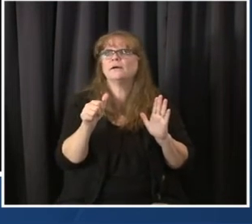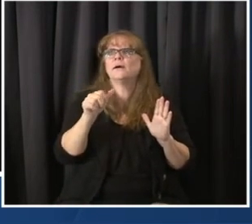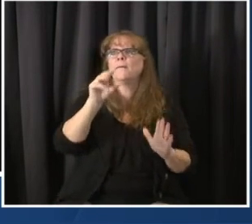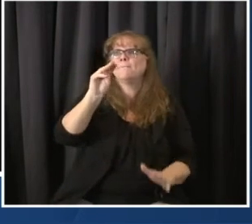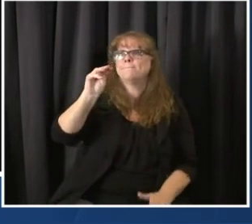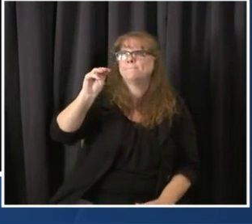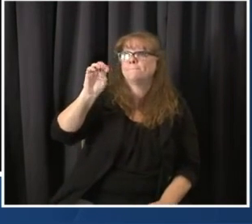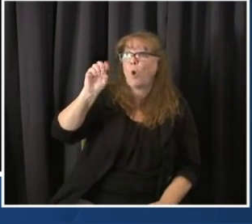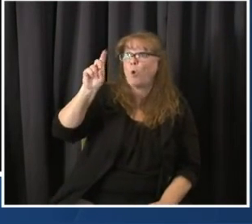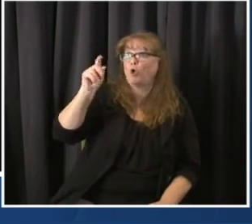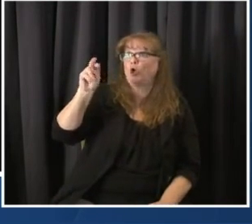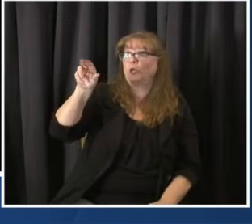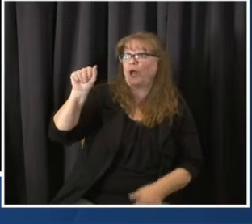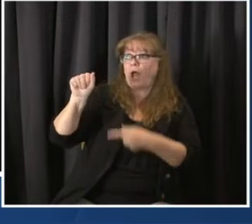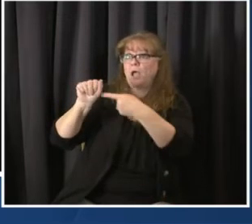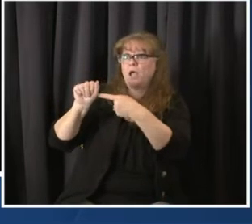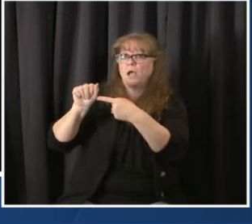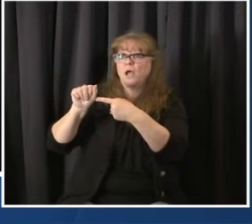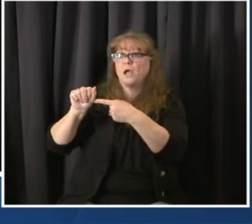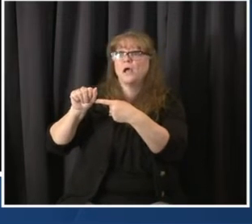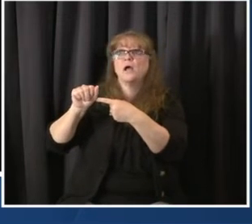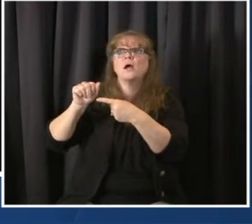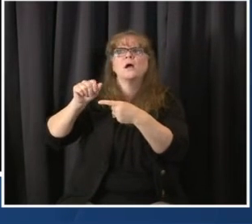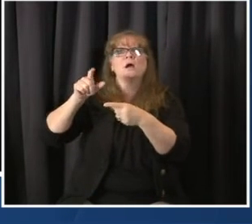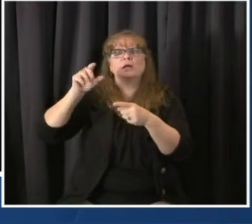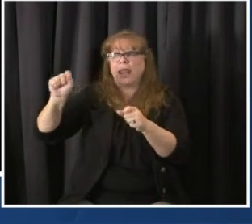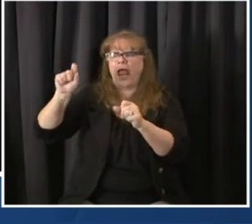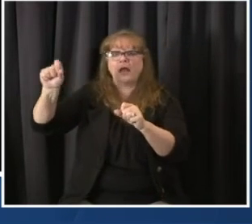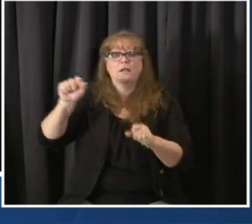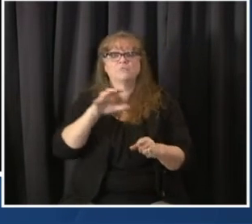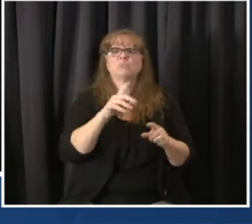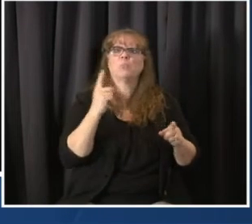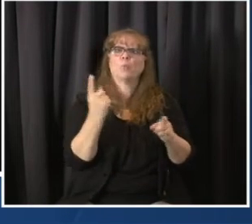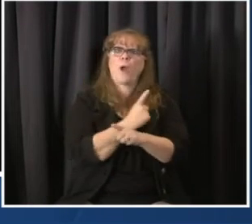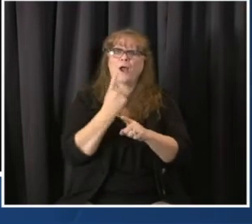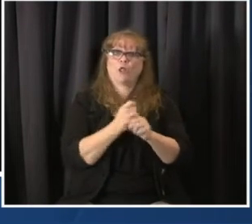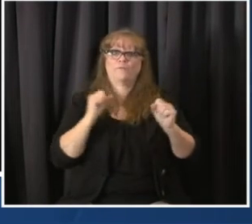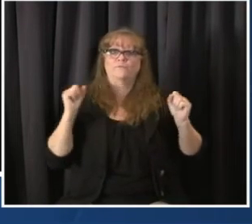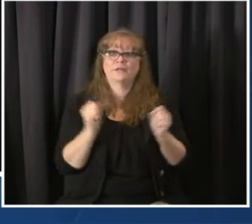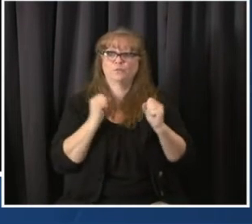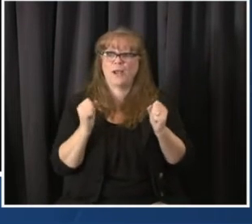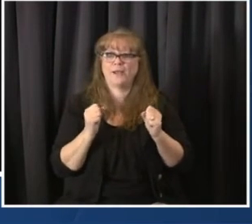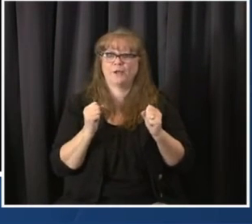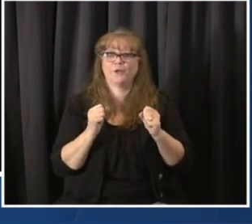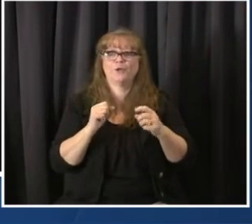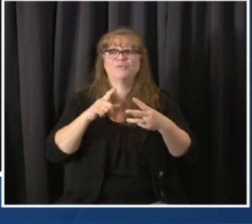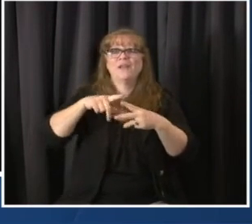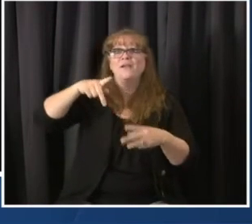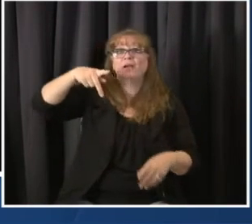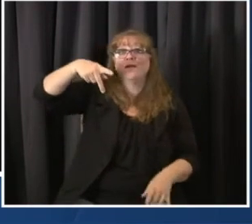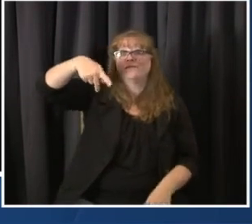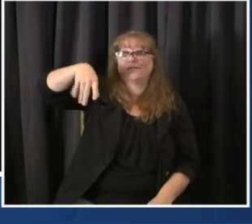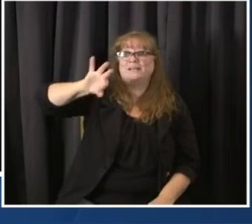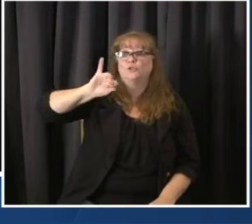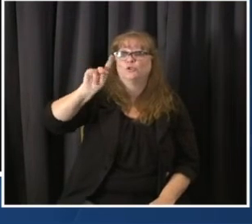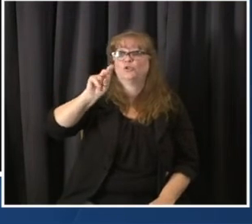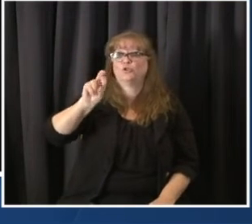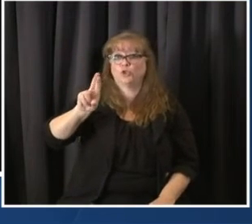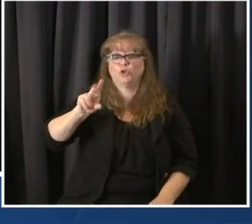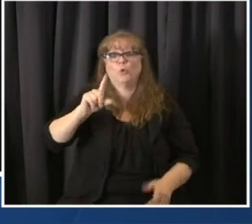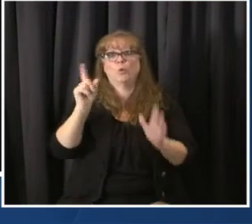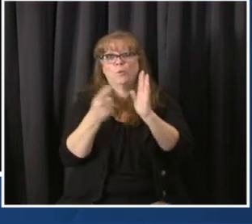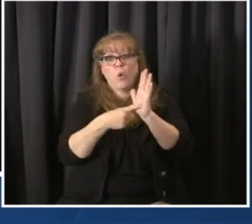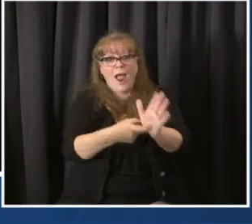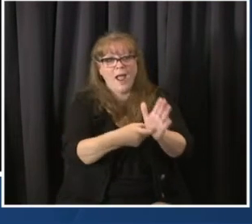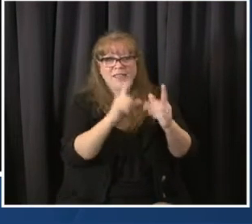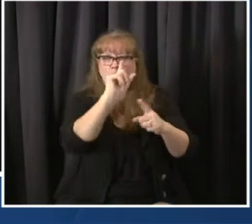We're confident that we can distribute and use not just the quantity we have today. But if that quantity were to increase, we could handle several times